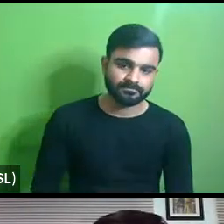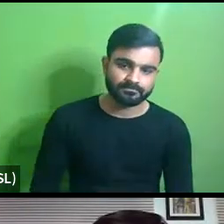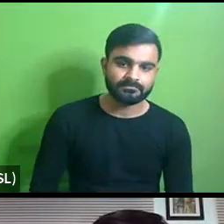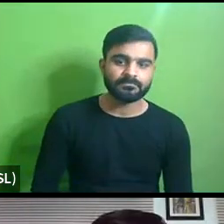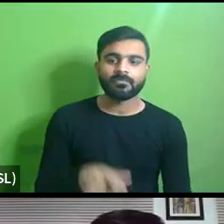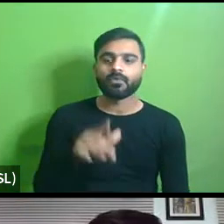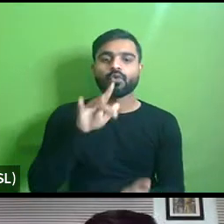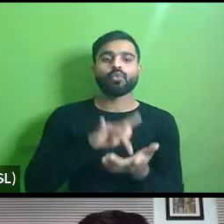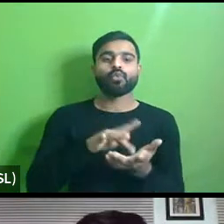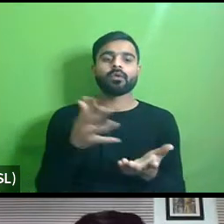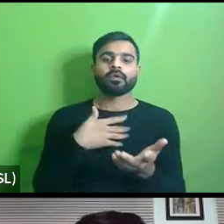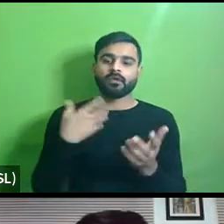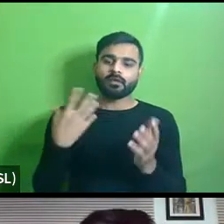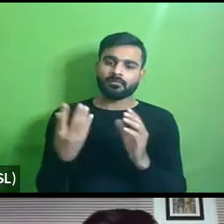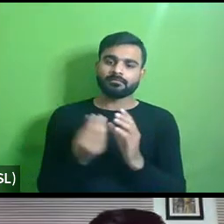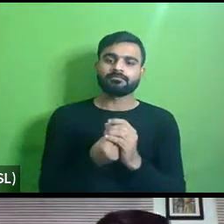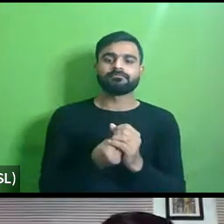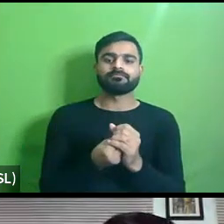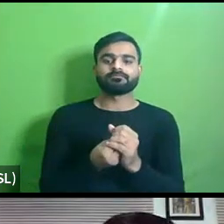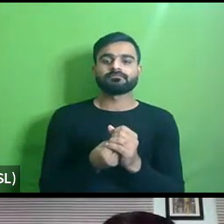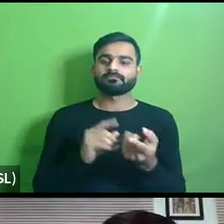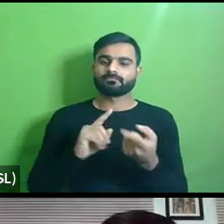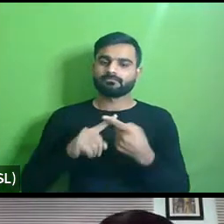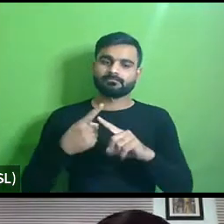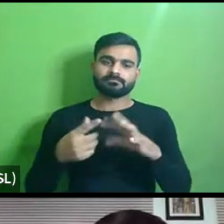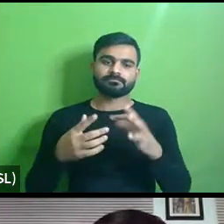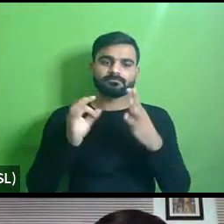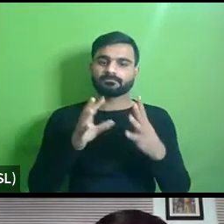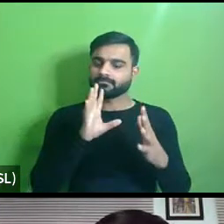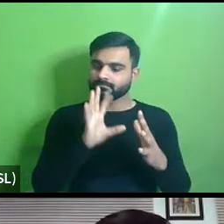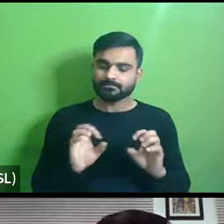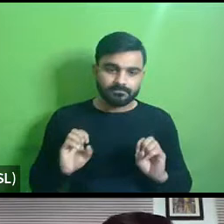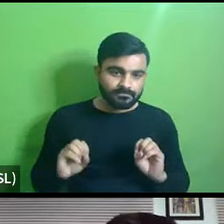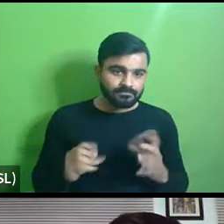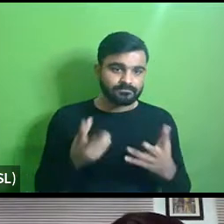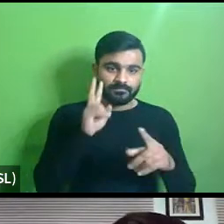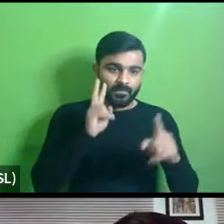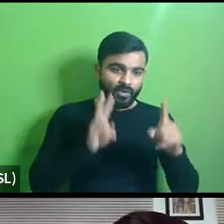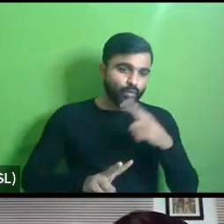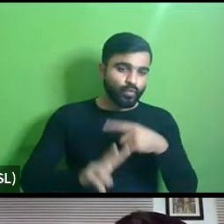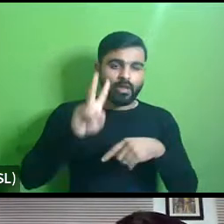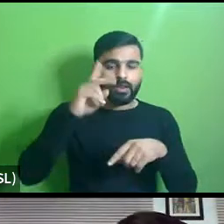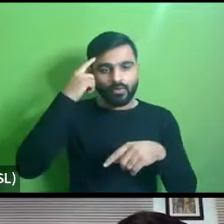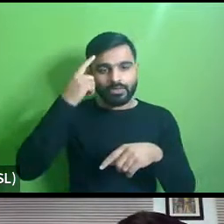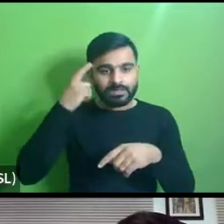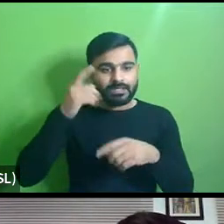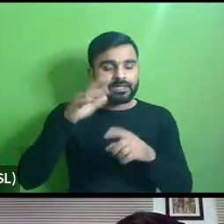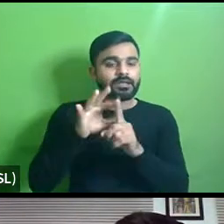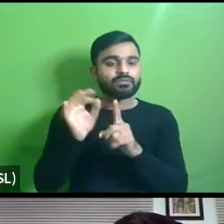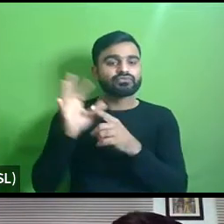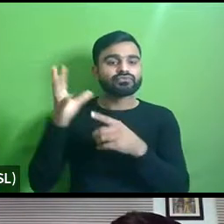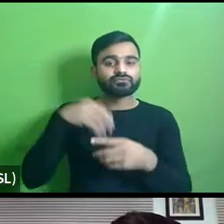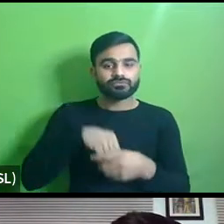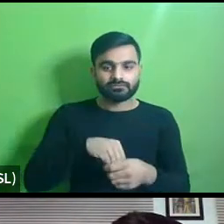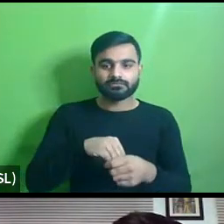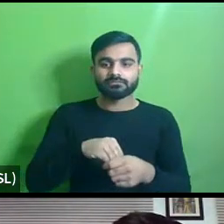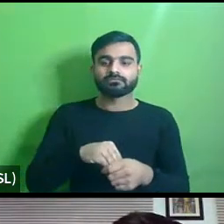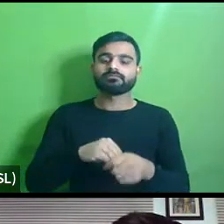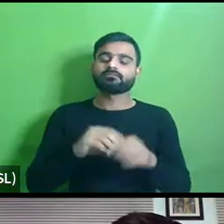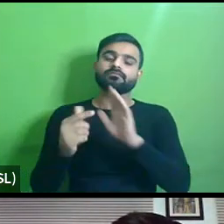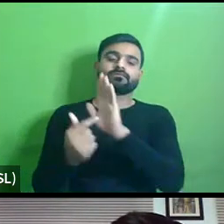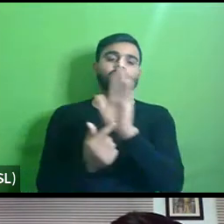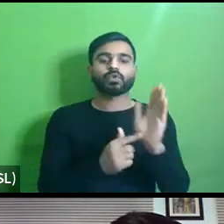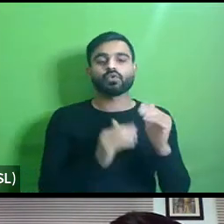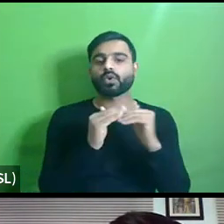is where uh uh you know we as experts can really bring uh value to what bring bring the more the momentum to the inclusive